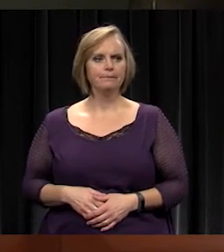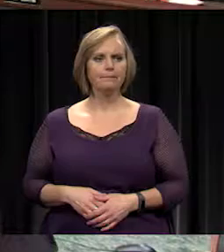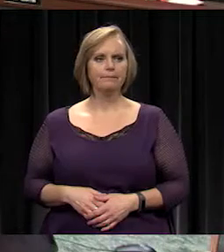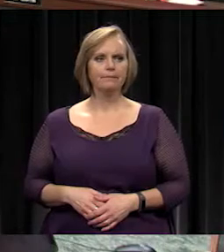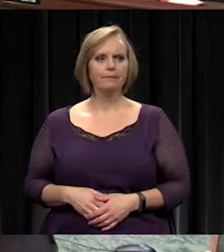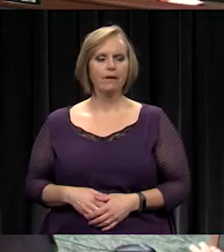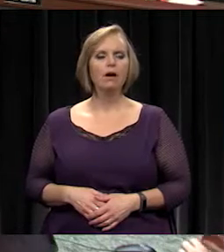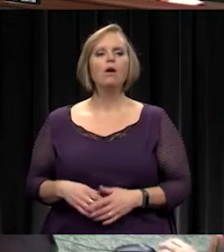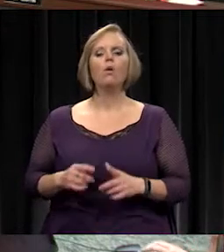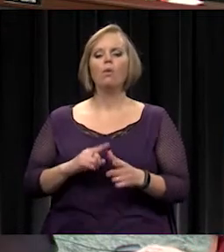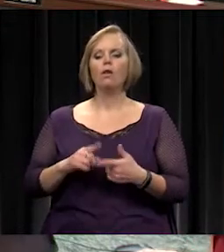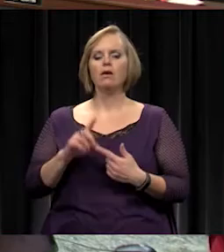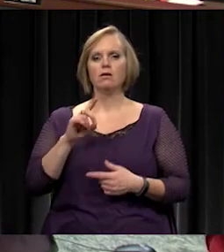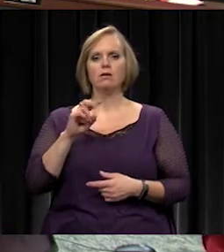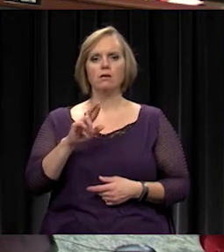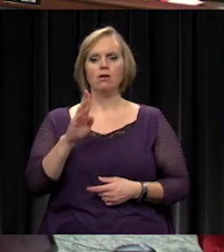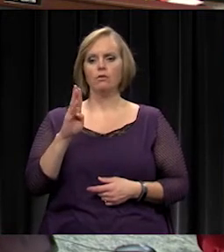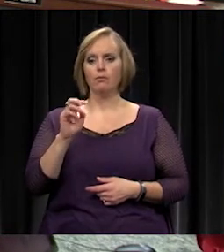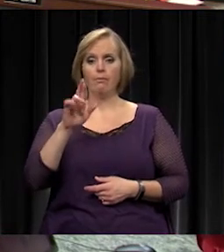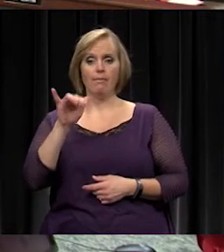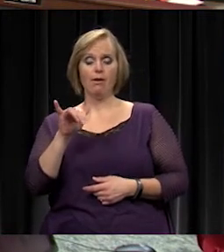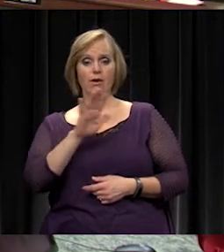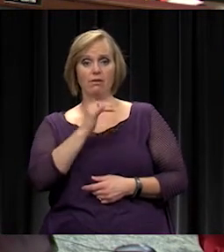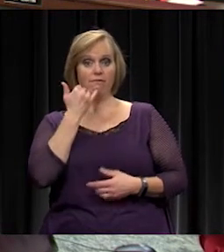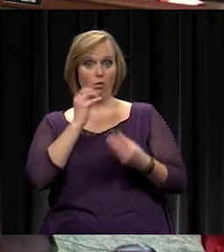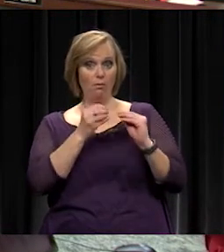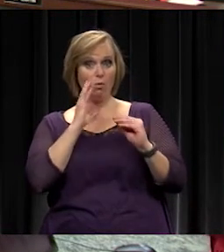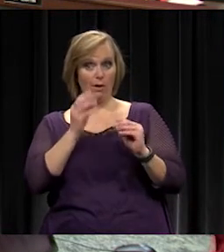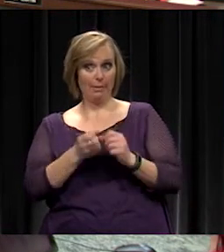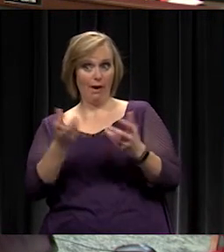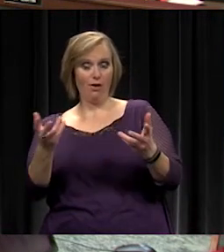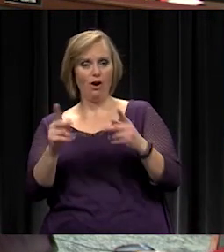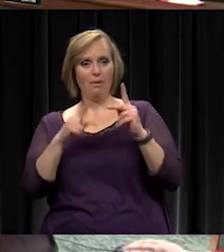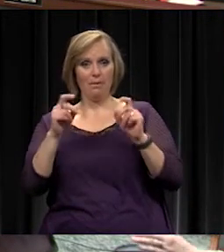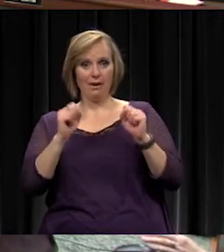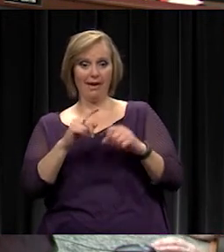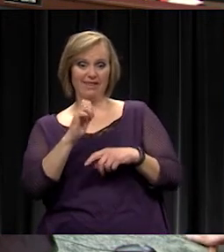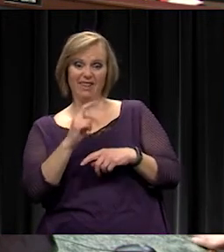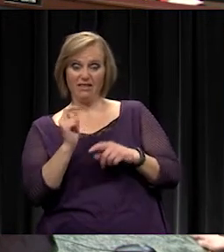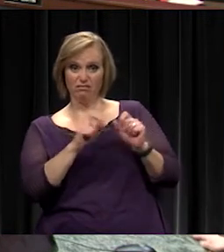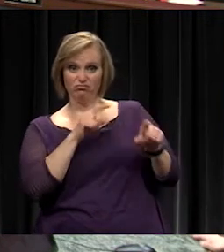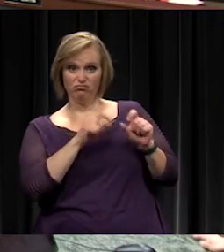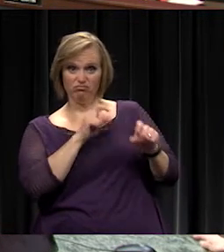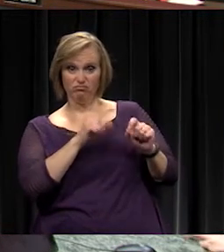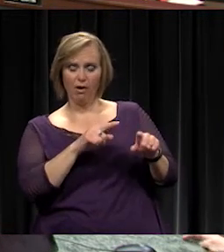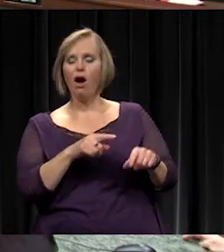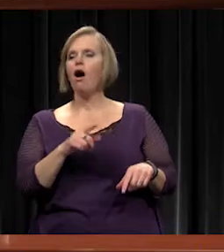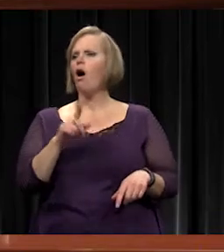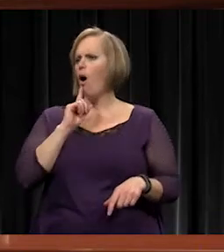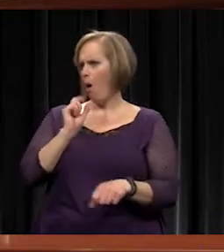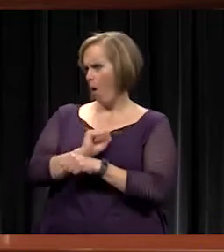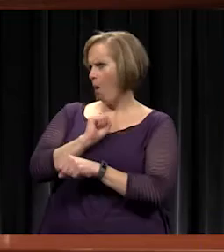So then Dr. Berry's phone number will be out there so people could text him all the time. that? Absolutely.